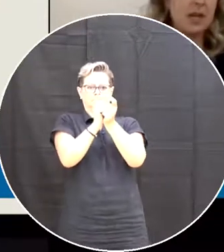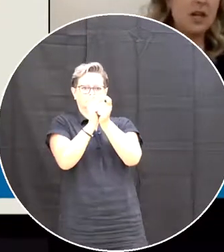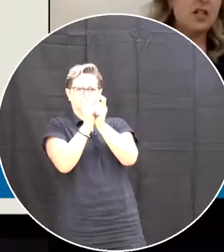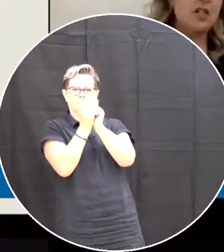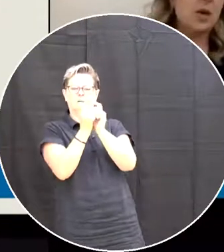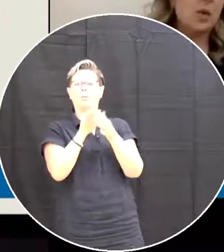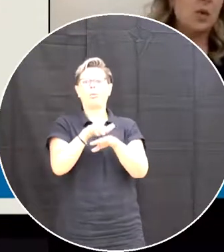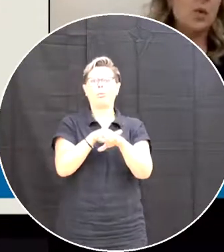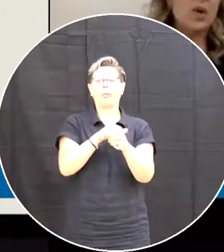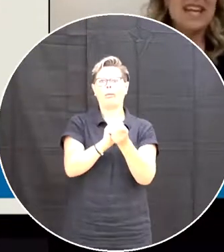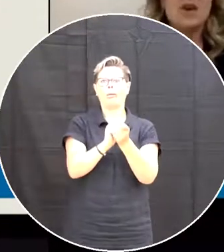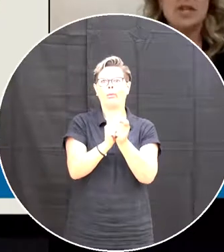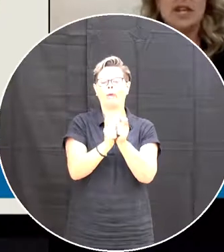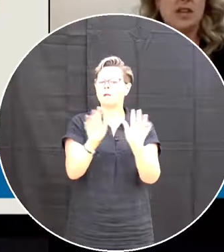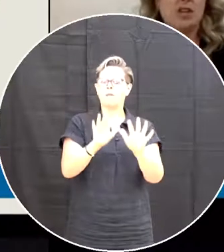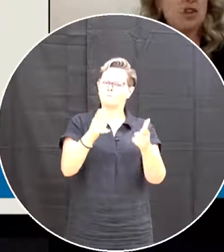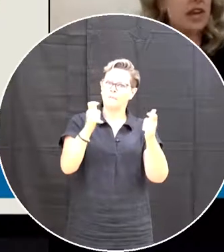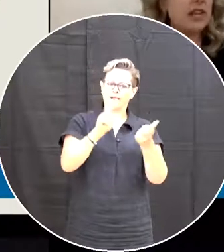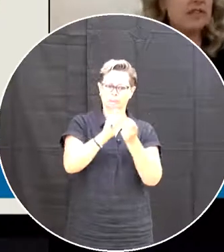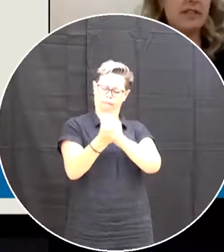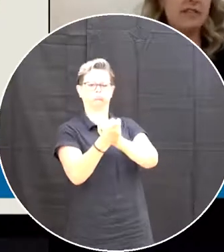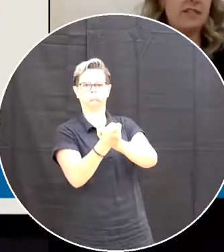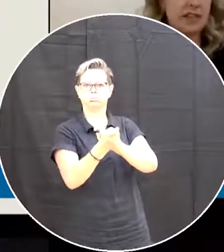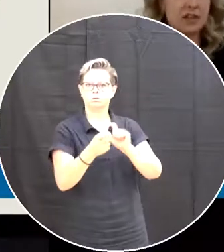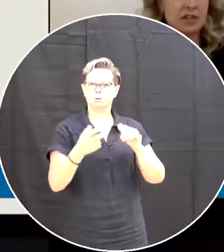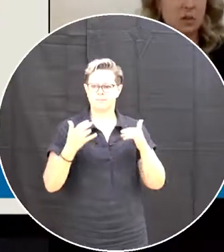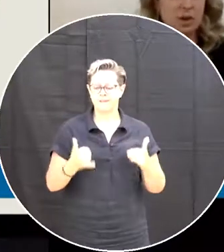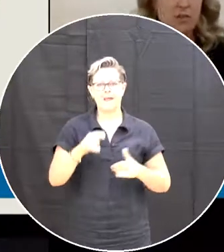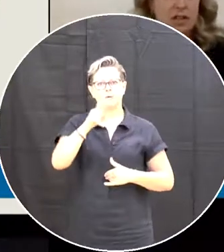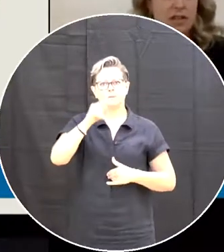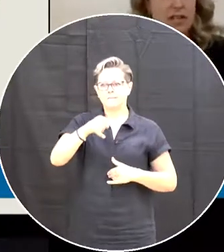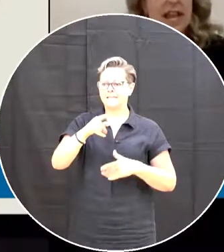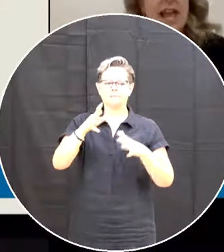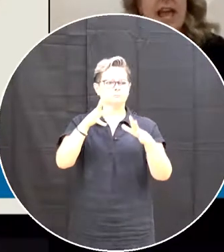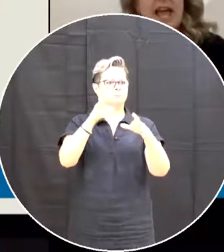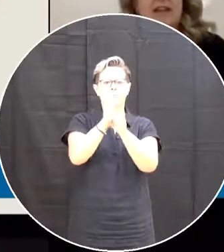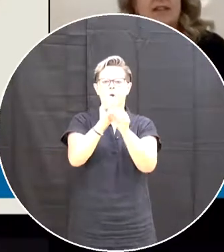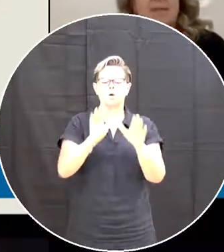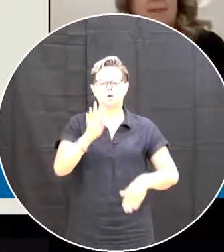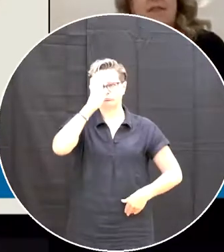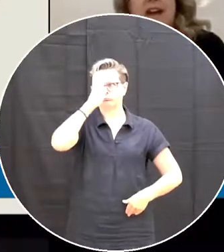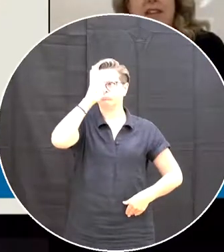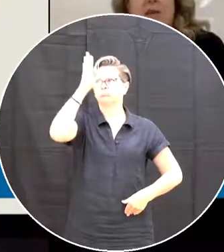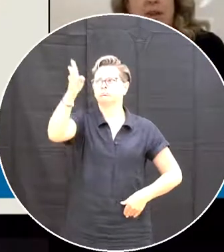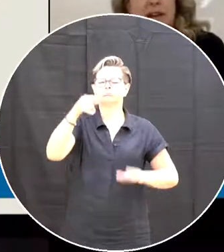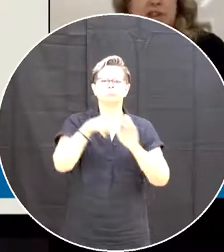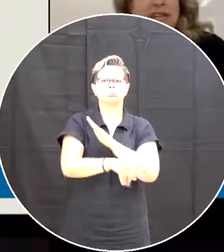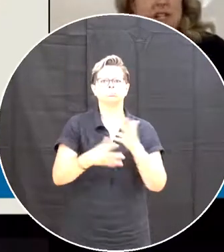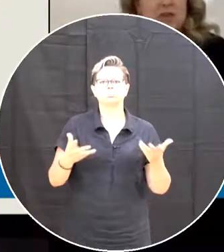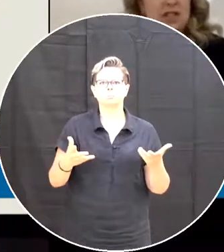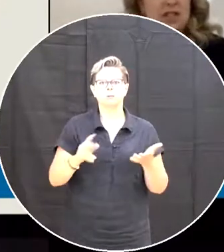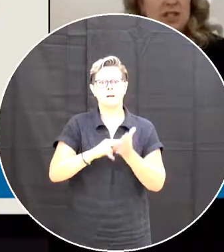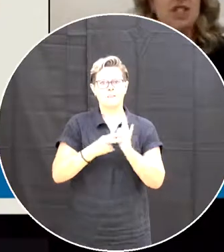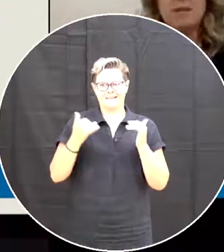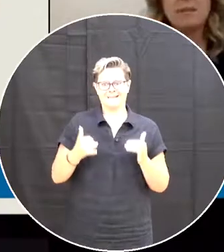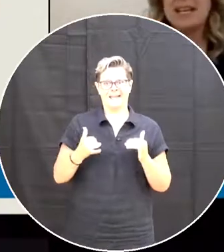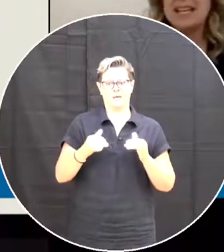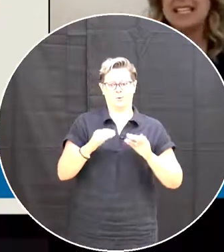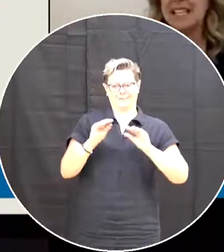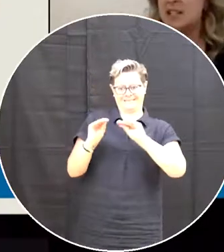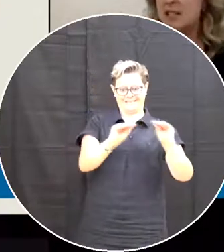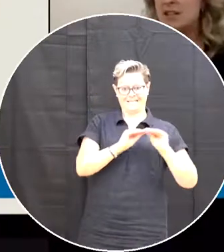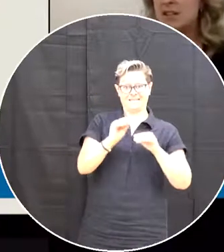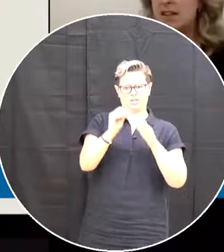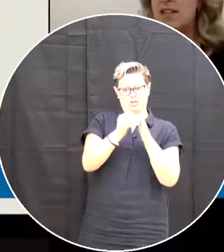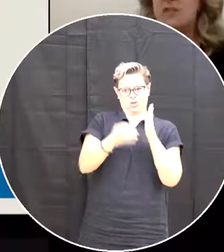So we now need creative innovative thinkers in the workforce And the fact that we are now training students for jobs